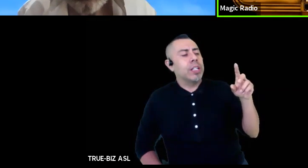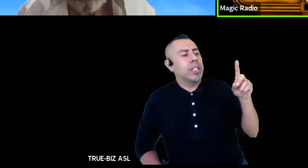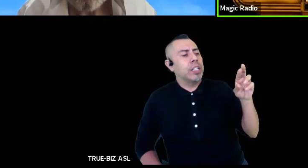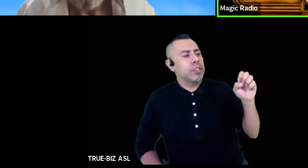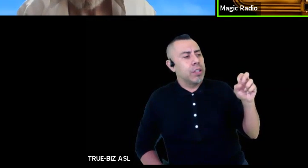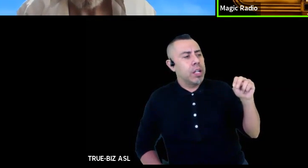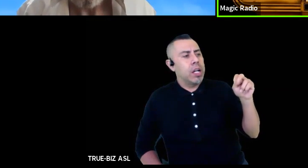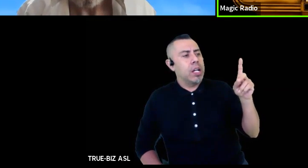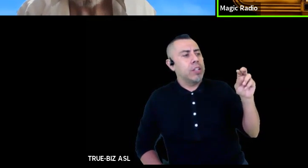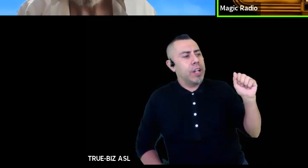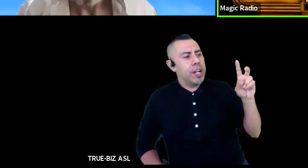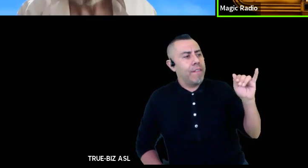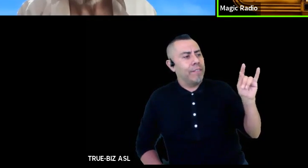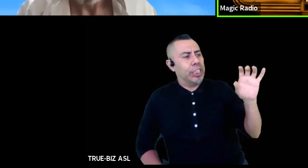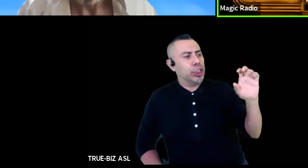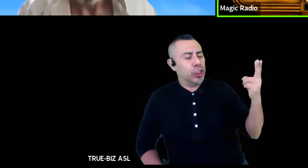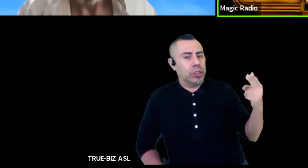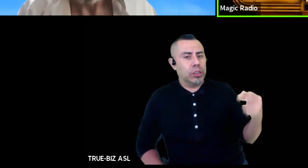hello?